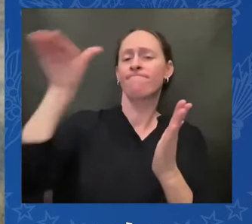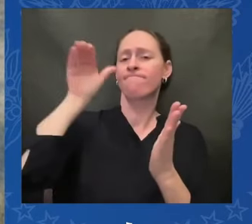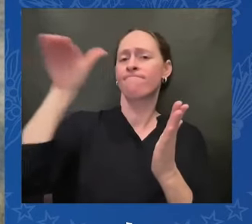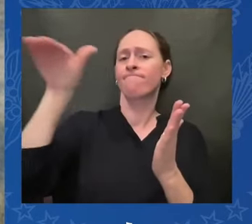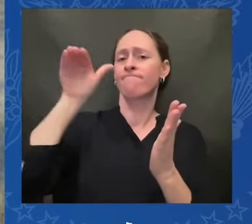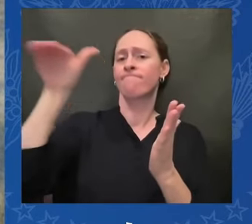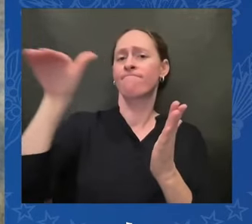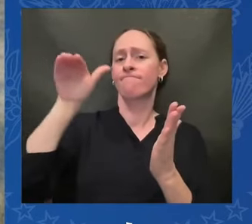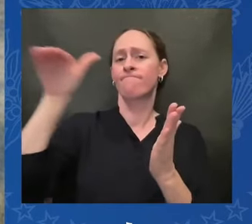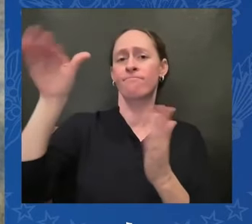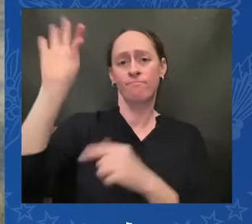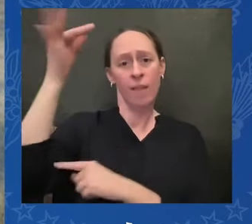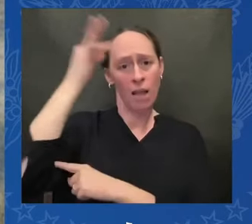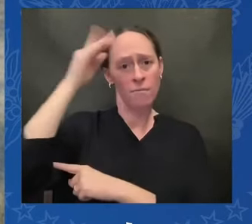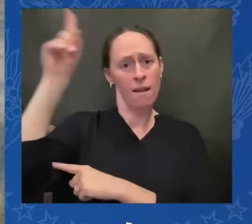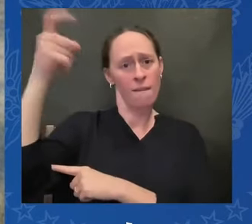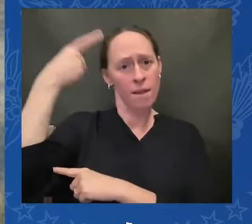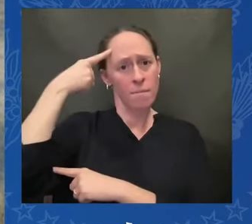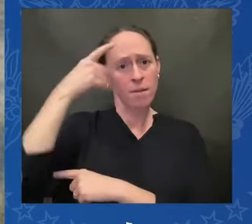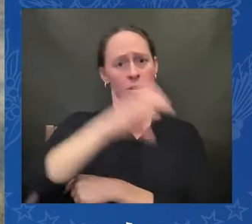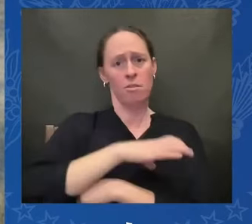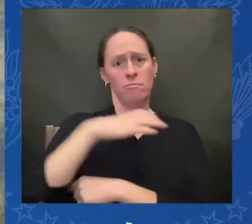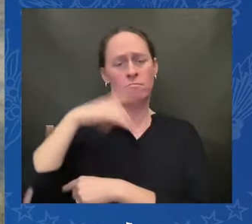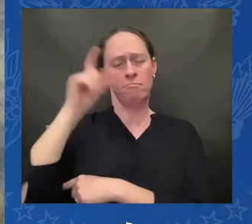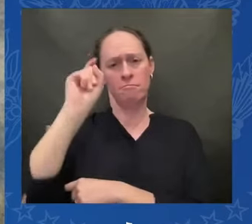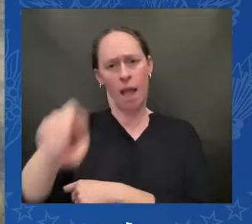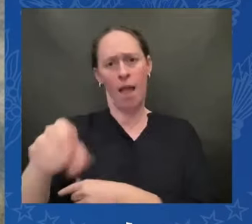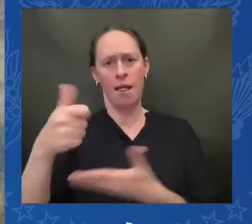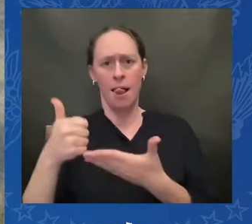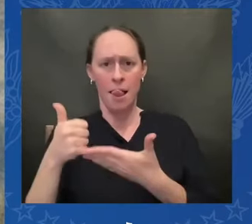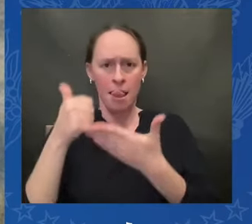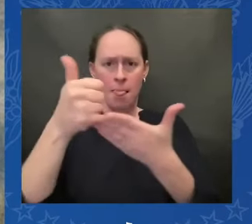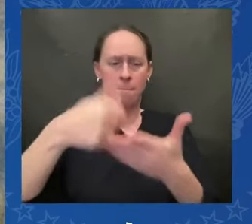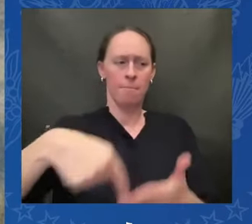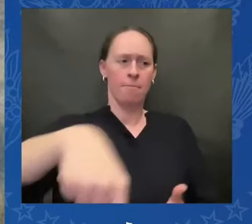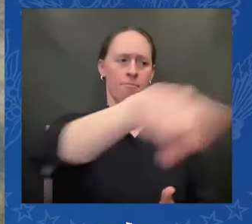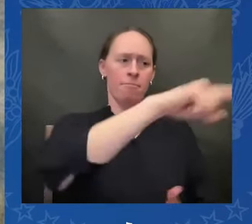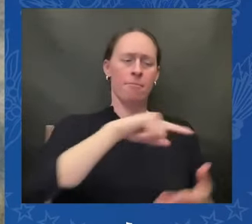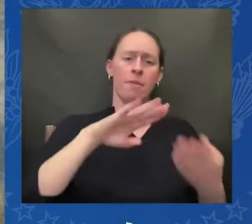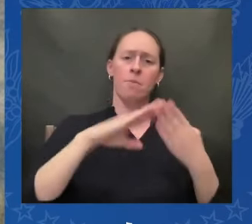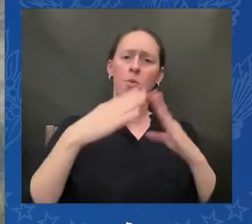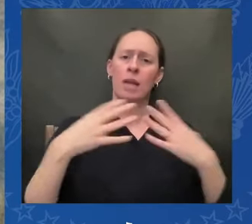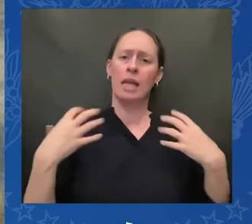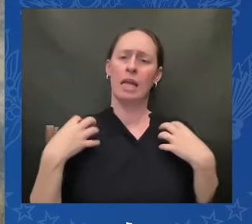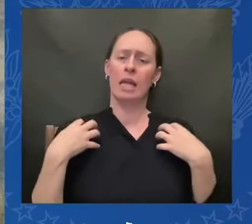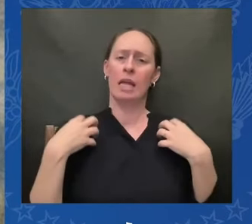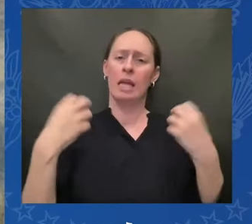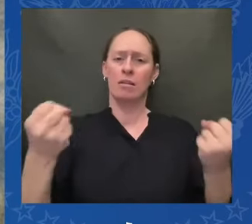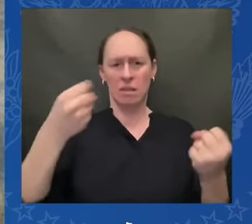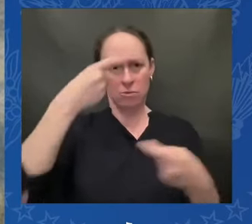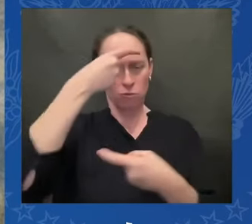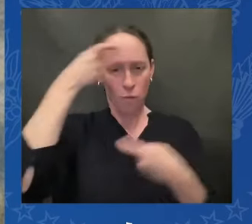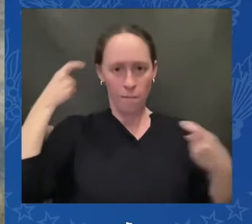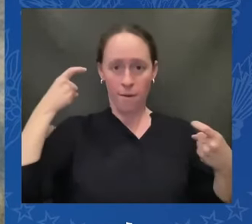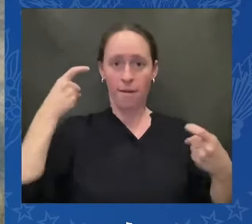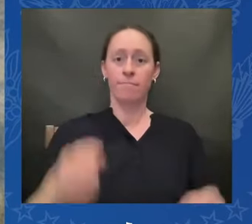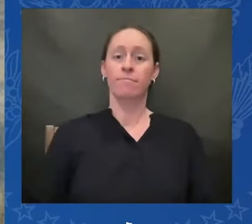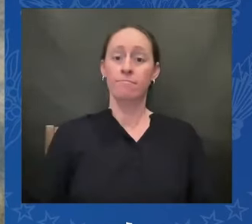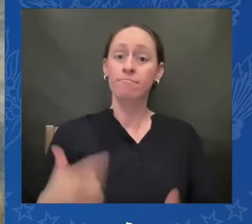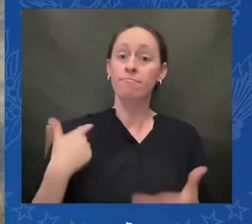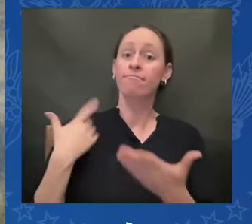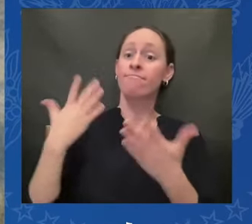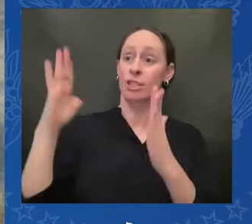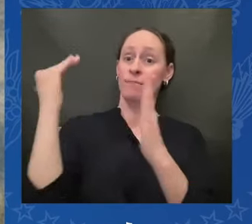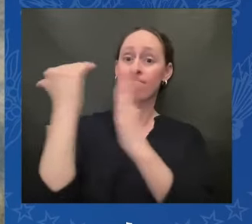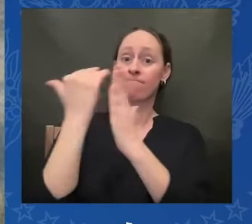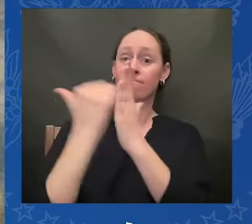healing from our shared past and already we're putting some of those recommendations into action through